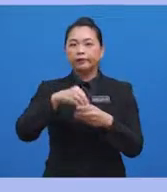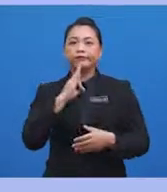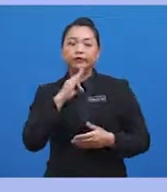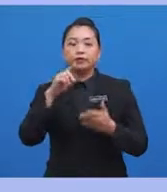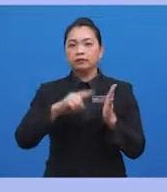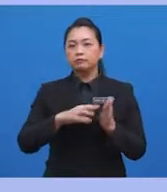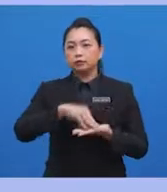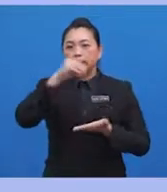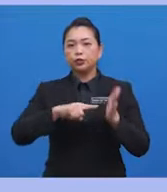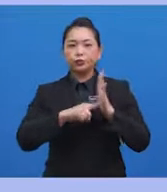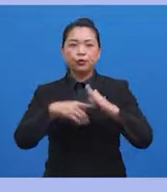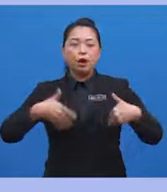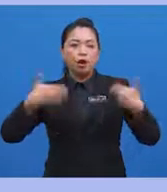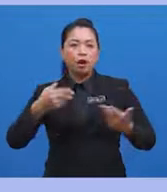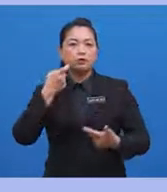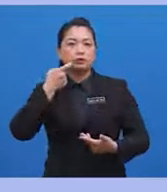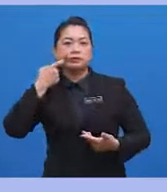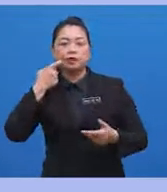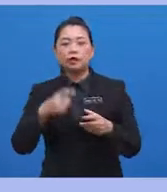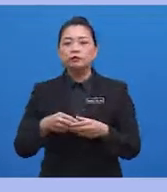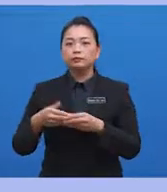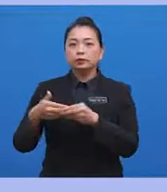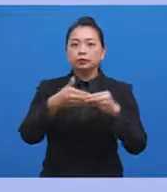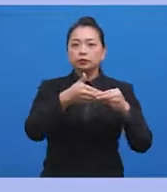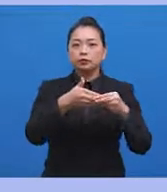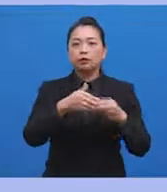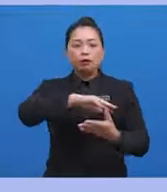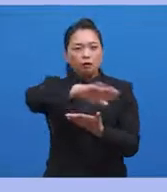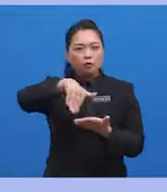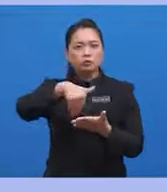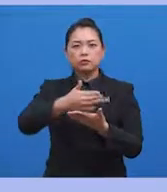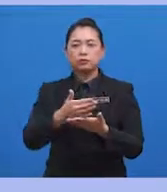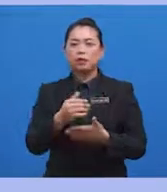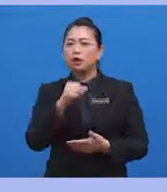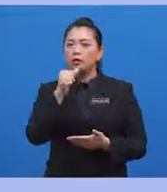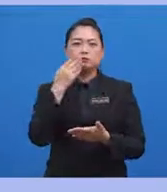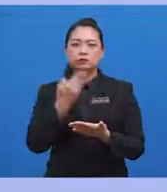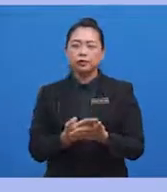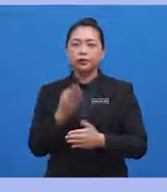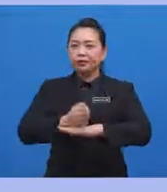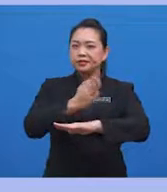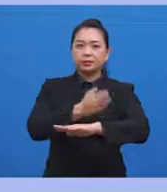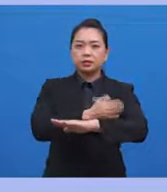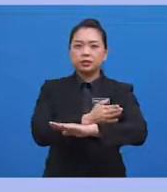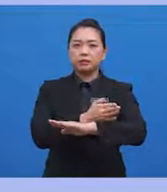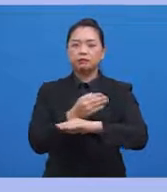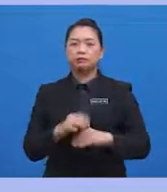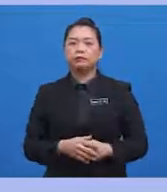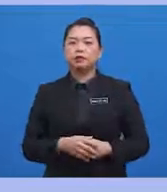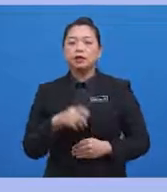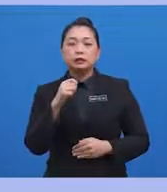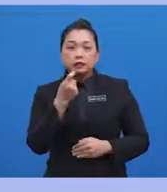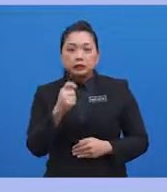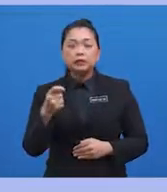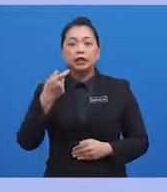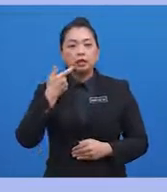studies show how addiction leads to all sorts of unsavoury consequences. The addiction epidemic